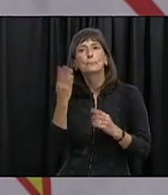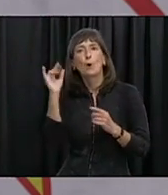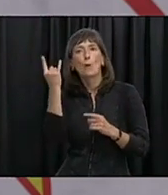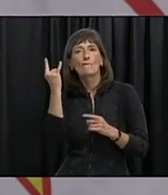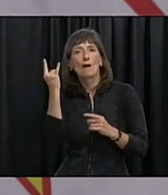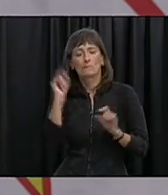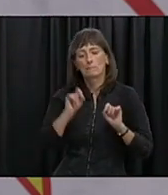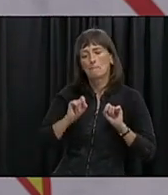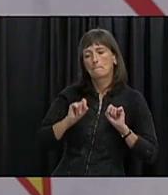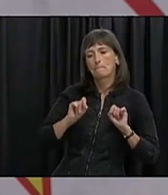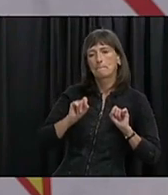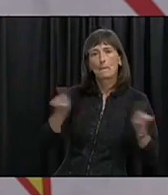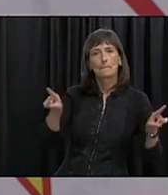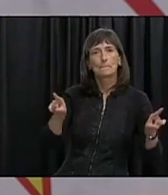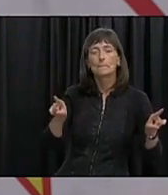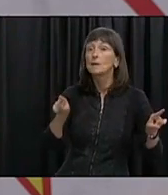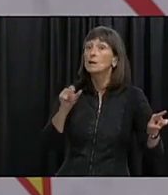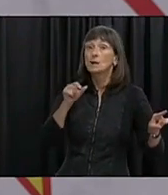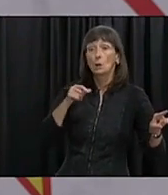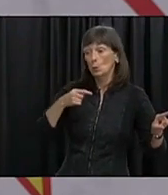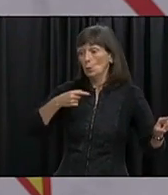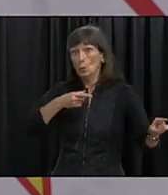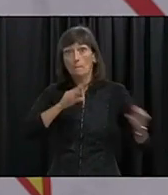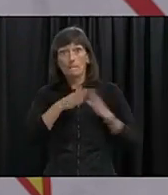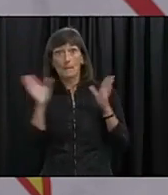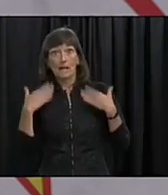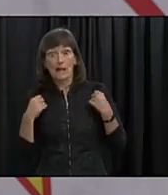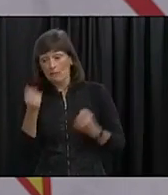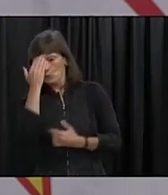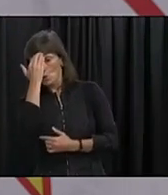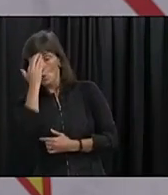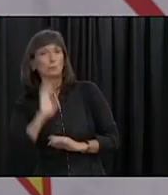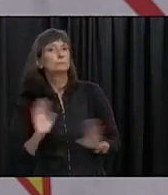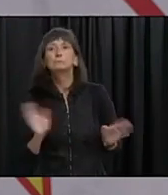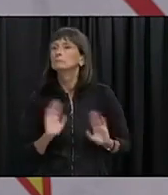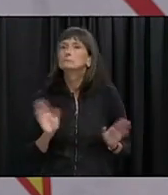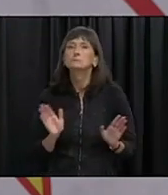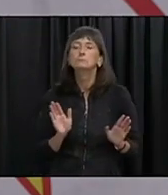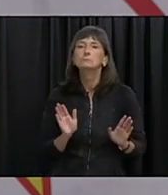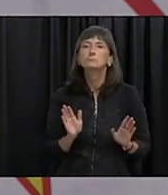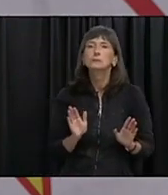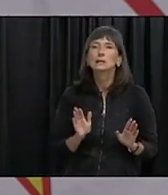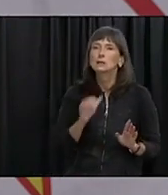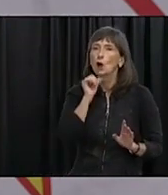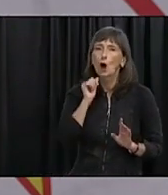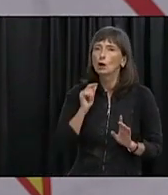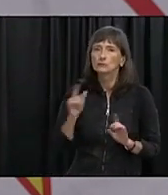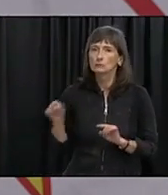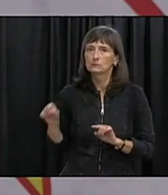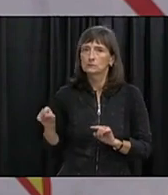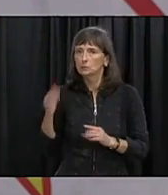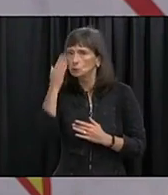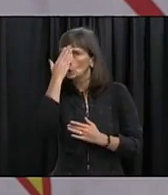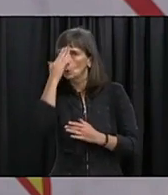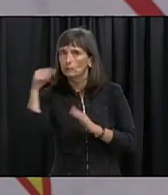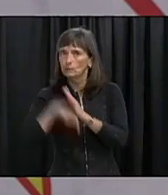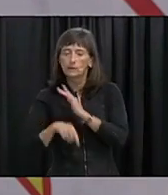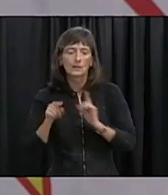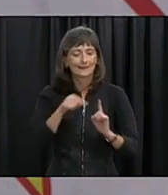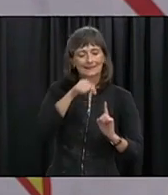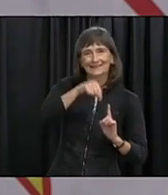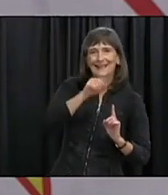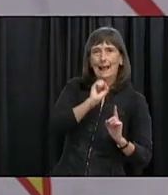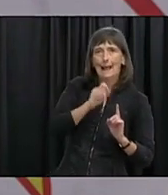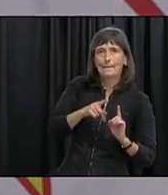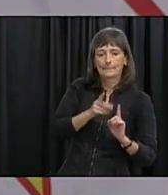information does not come back to public health. So it is not like the traditional public health contact tracing that we would do. But